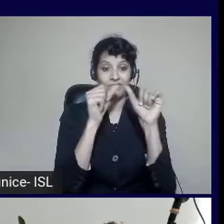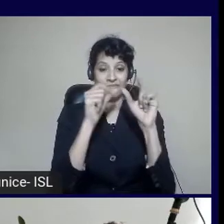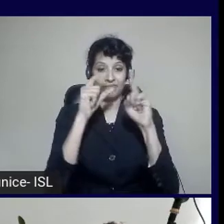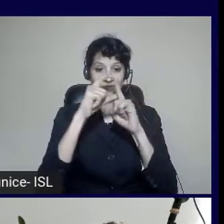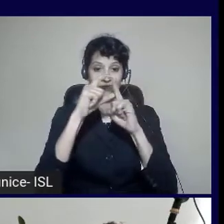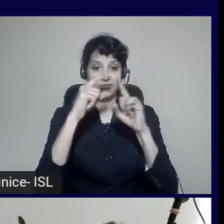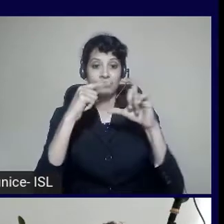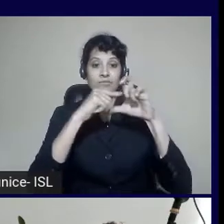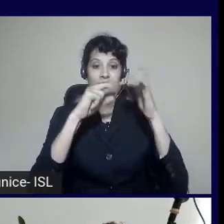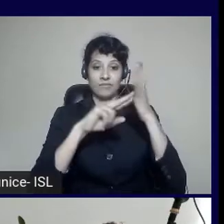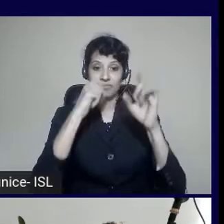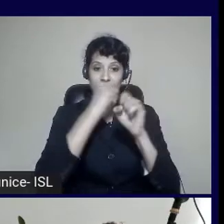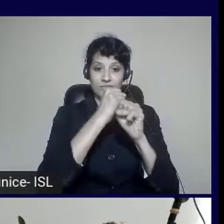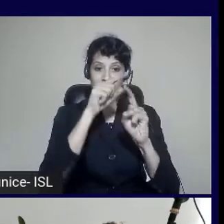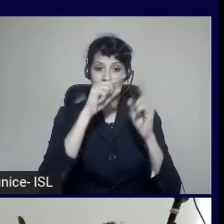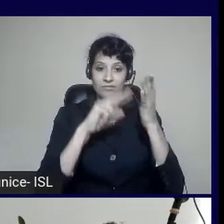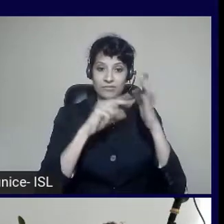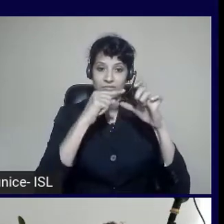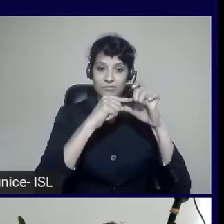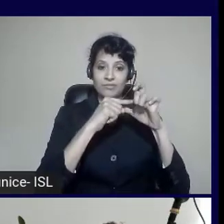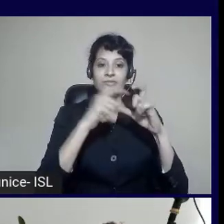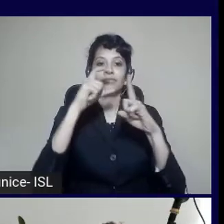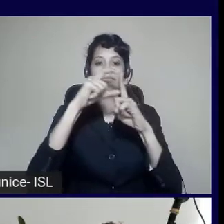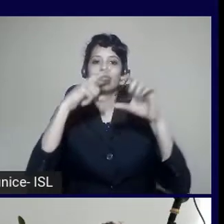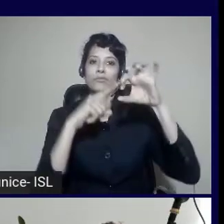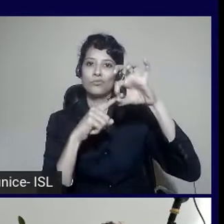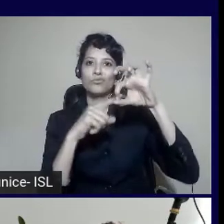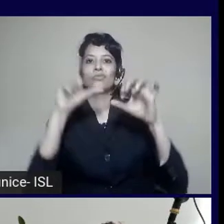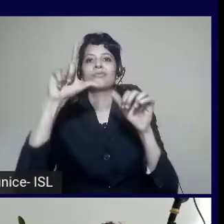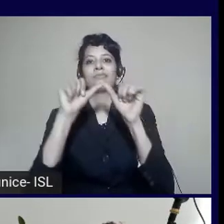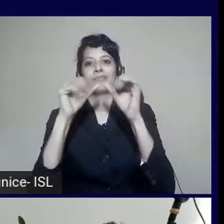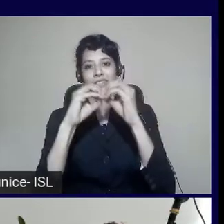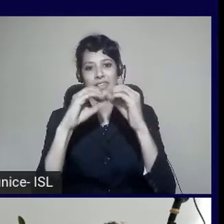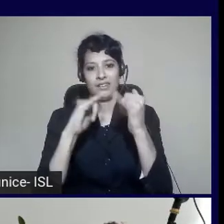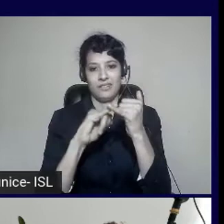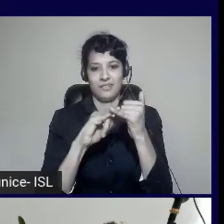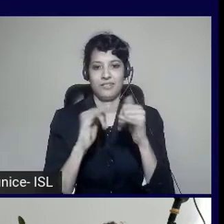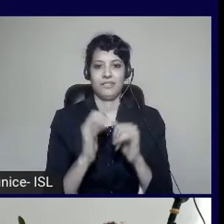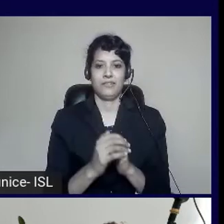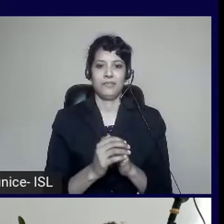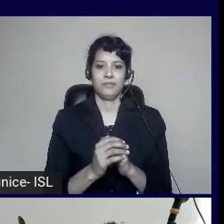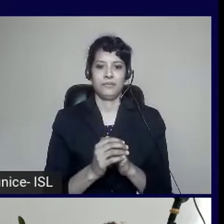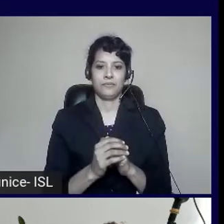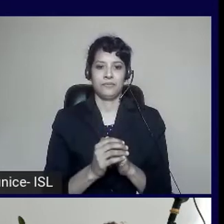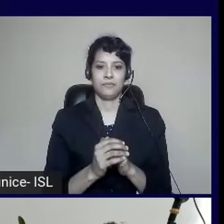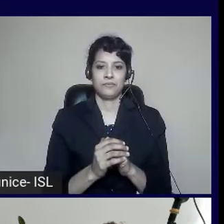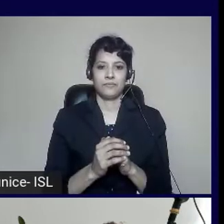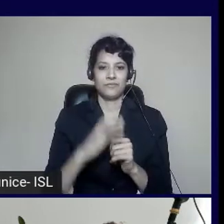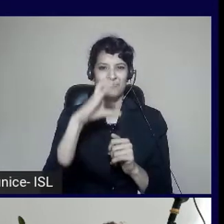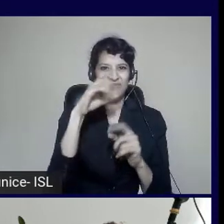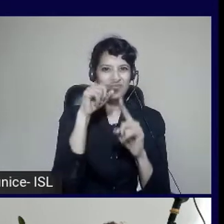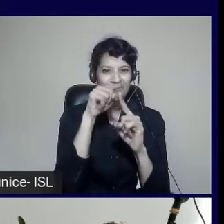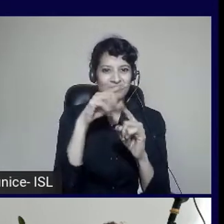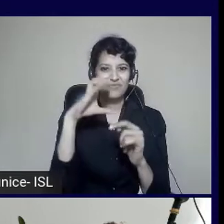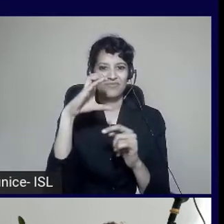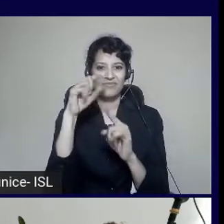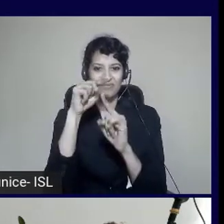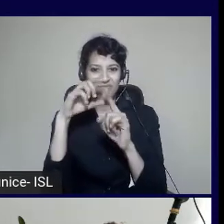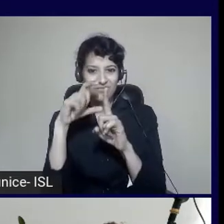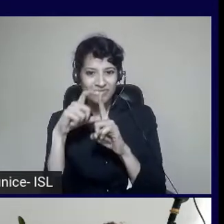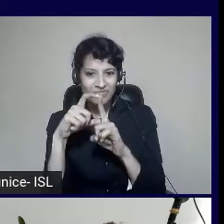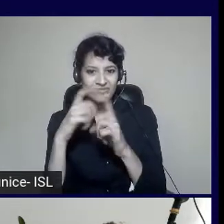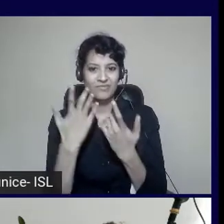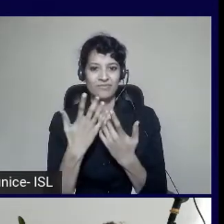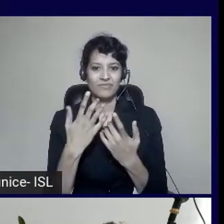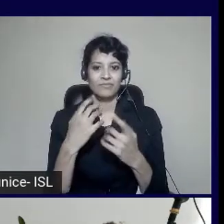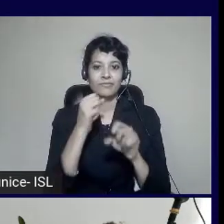using the same rule set. So you can include CI-CD for DevOps. You can include it with GitHub Actions, which